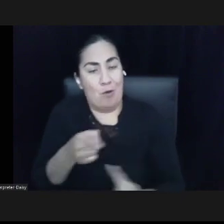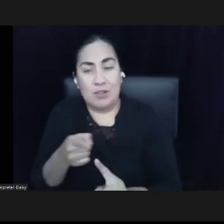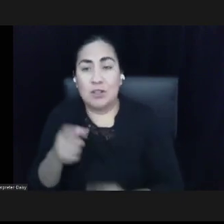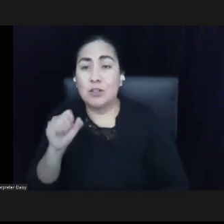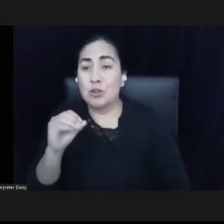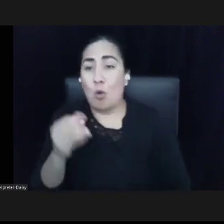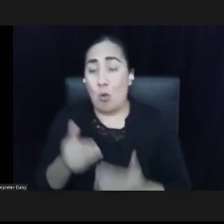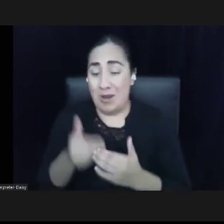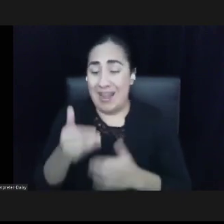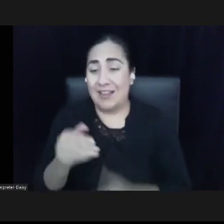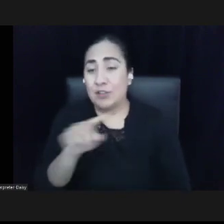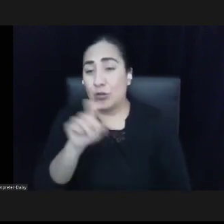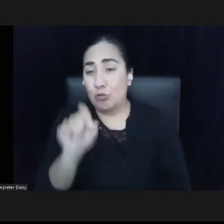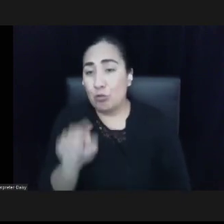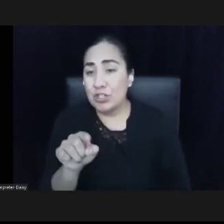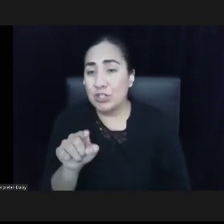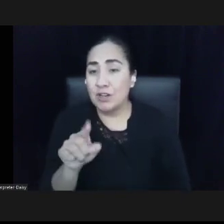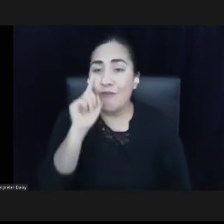over to Dana.